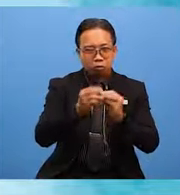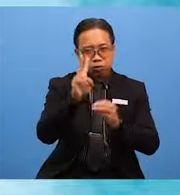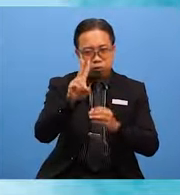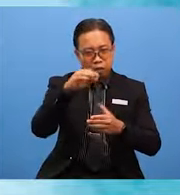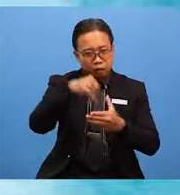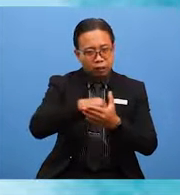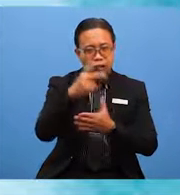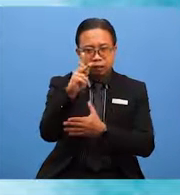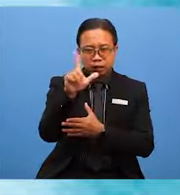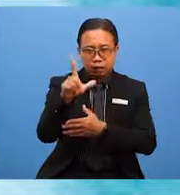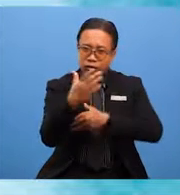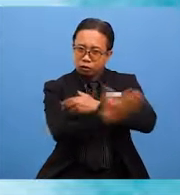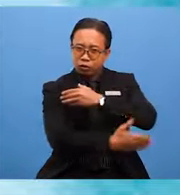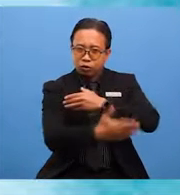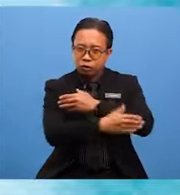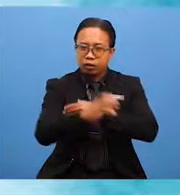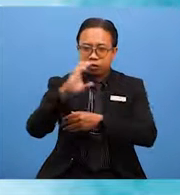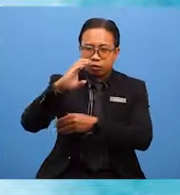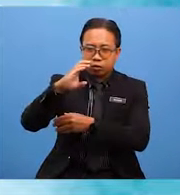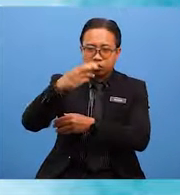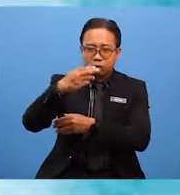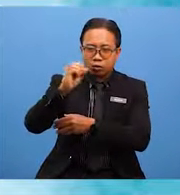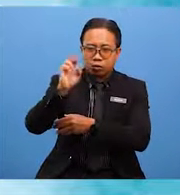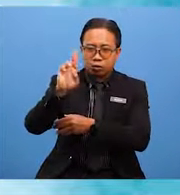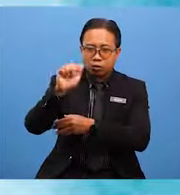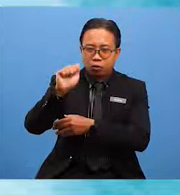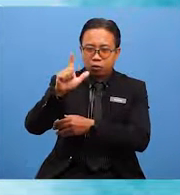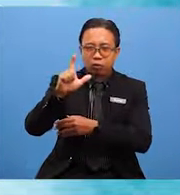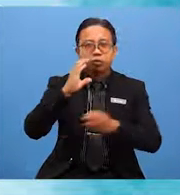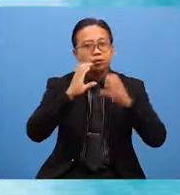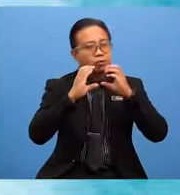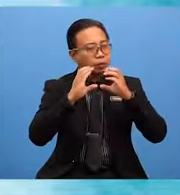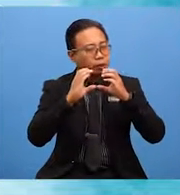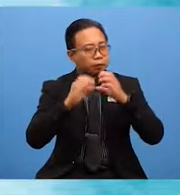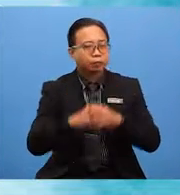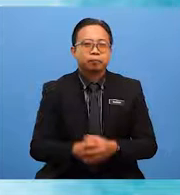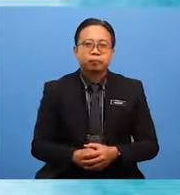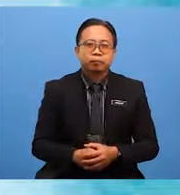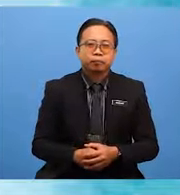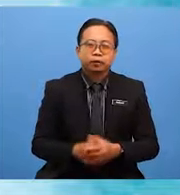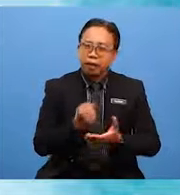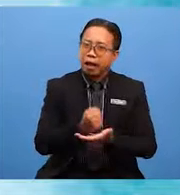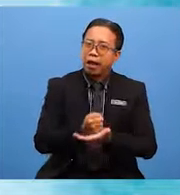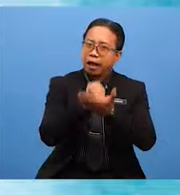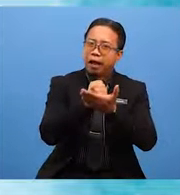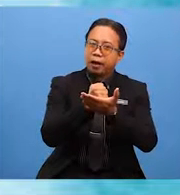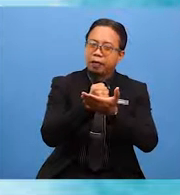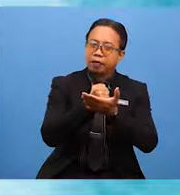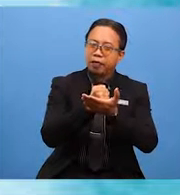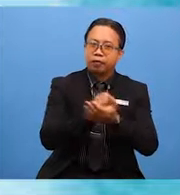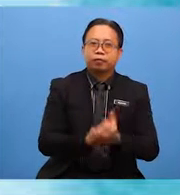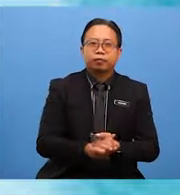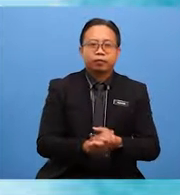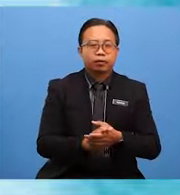place in Kuala Lumpur State Choral Speaking Competition for Lower Secondary Category which was held on